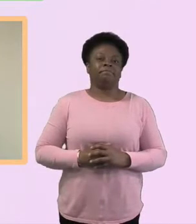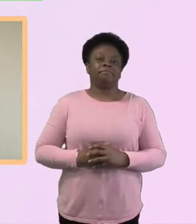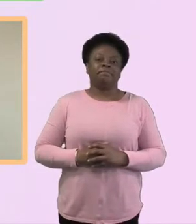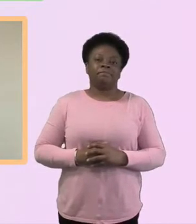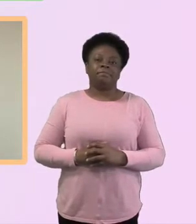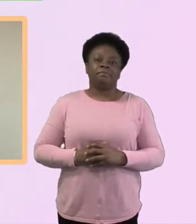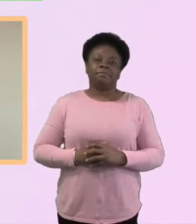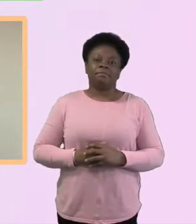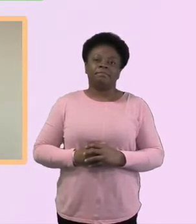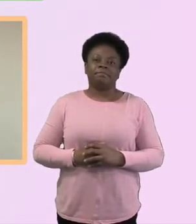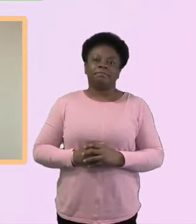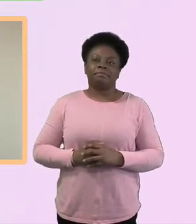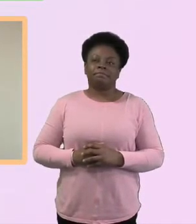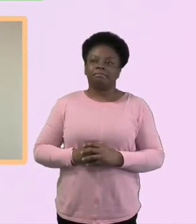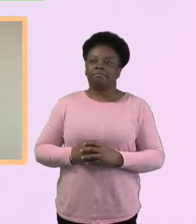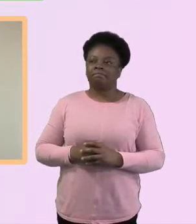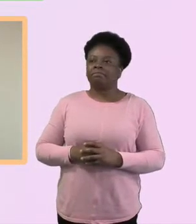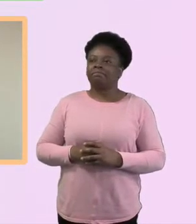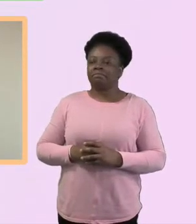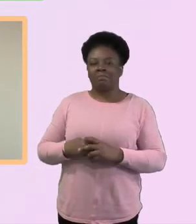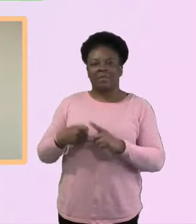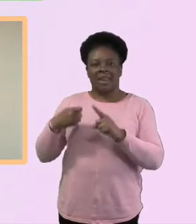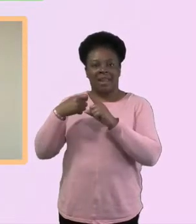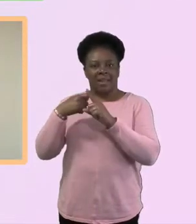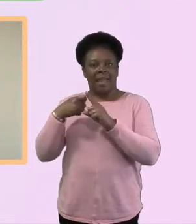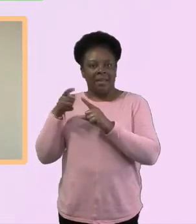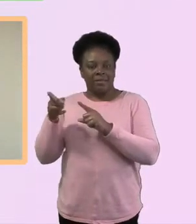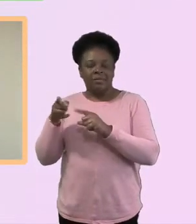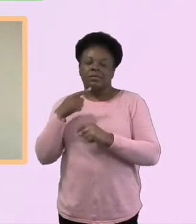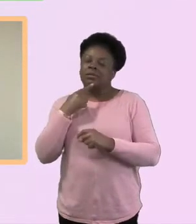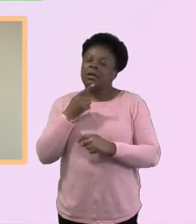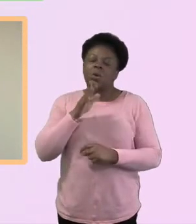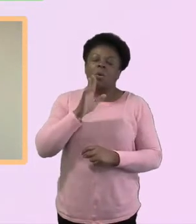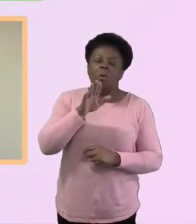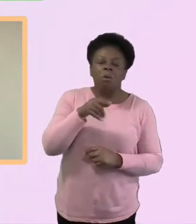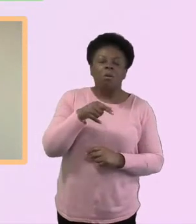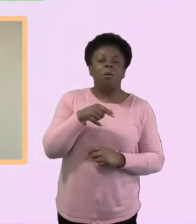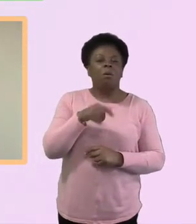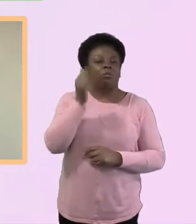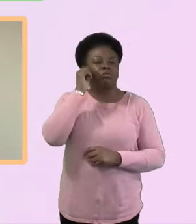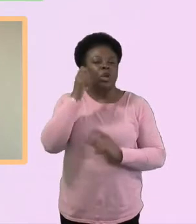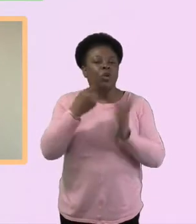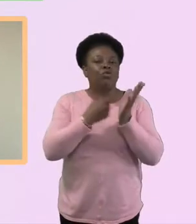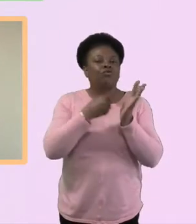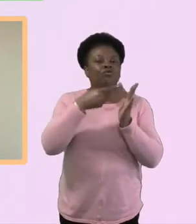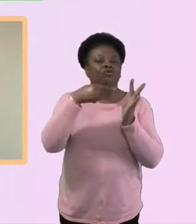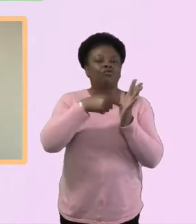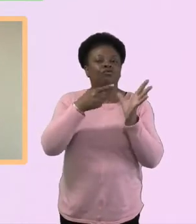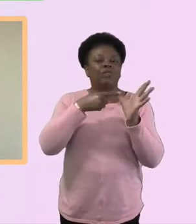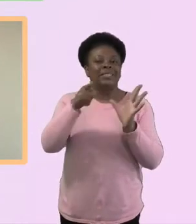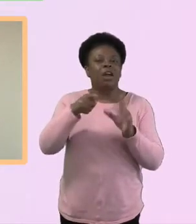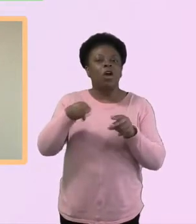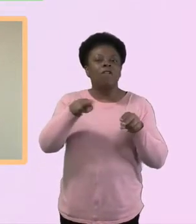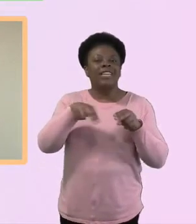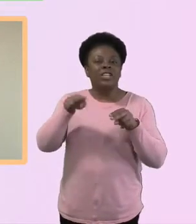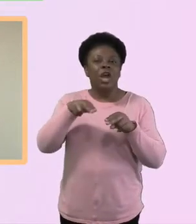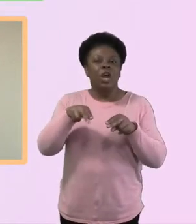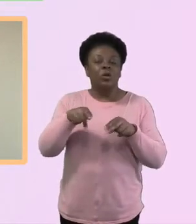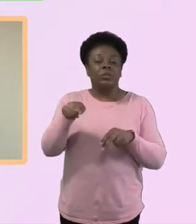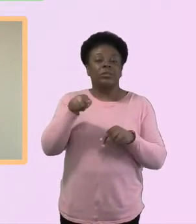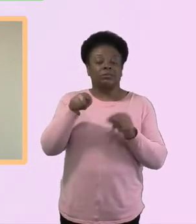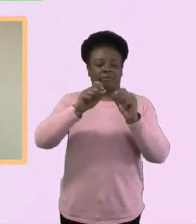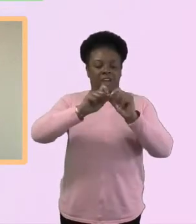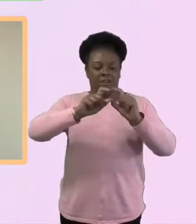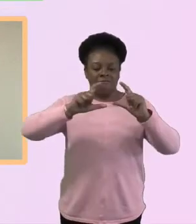Yeah. Can I just comment on, on Rita's video as well, because the phrase that stood out for me there, she said, the people that I love,